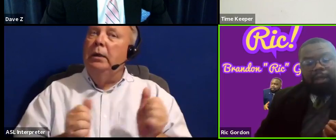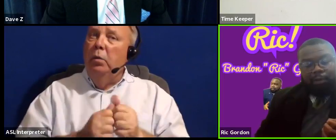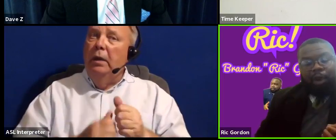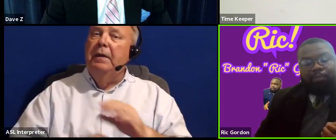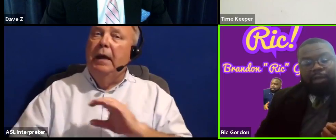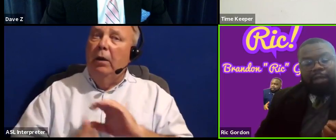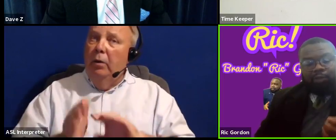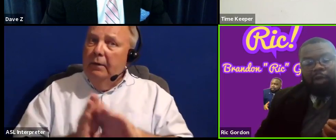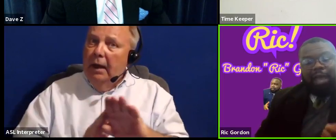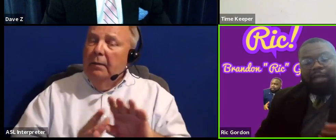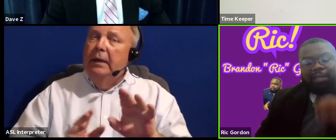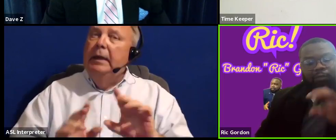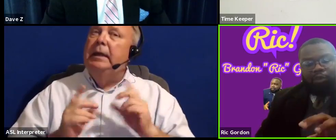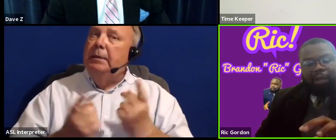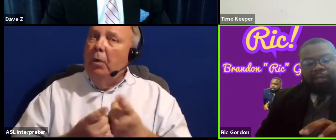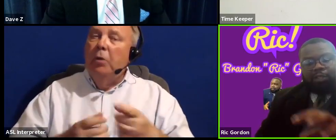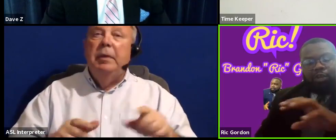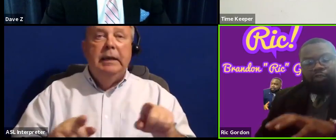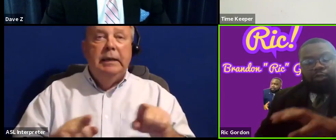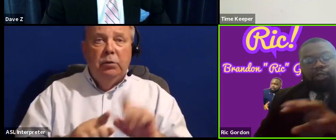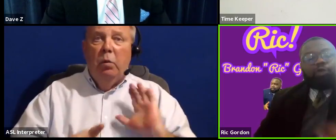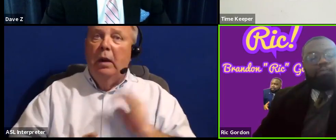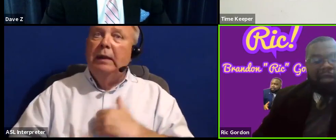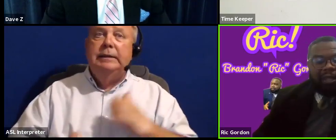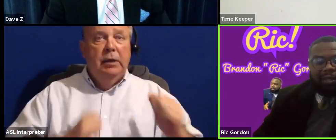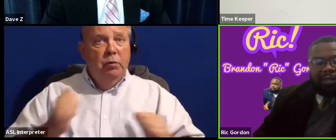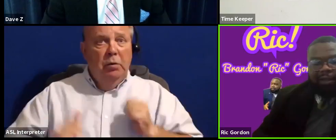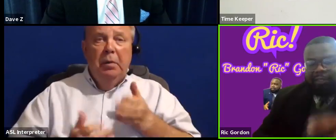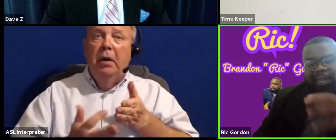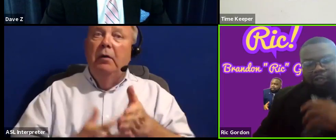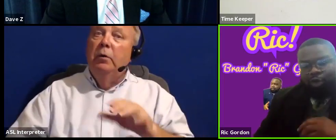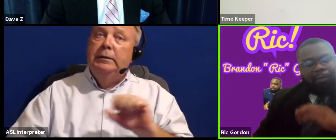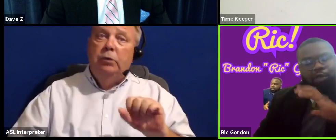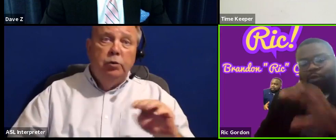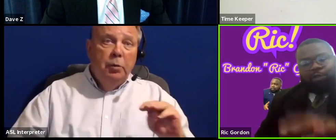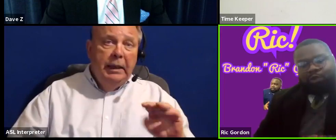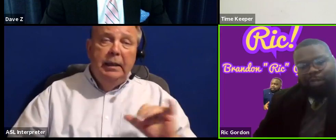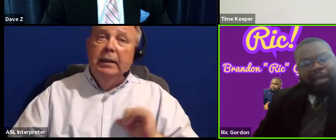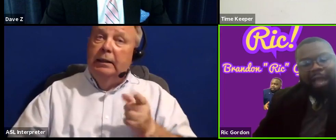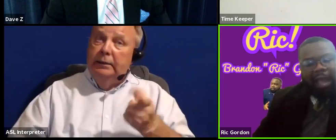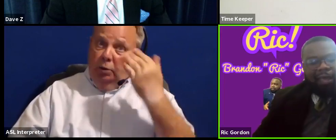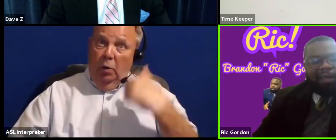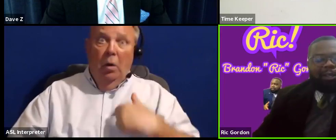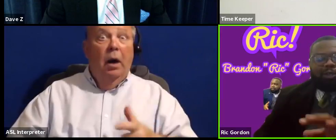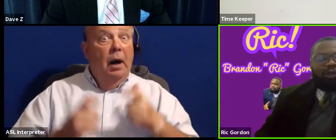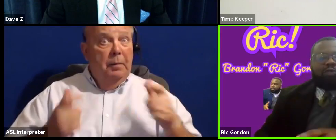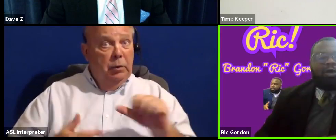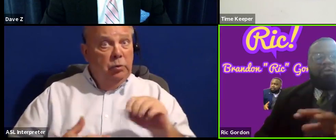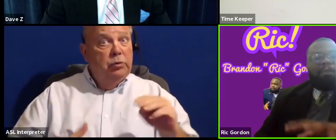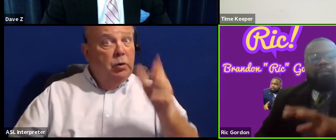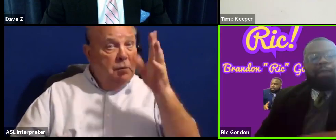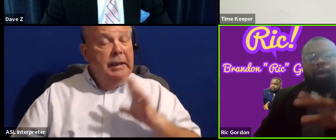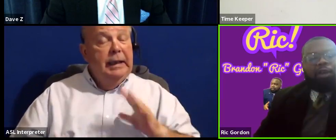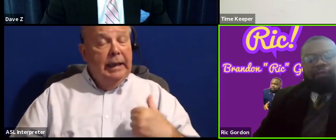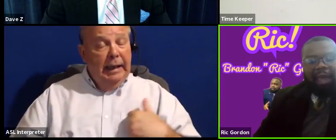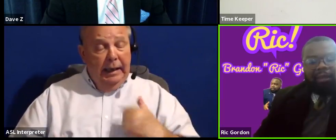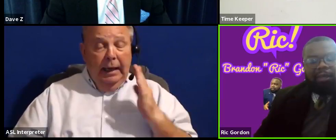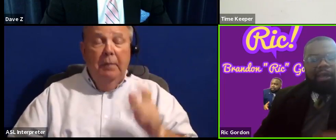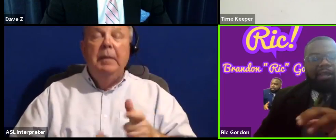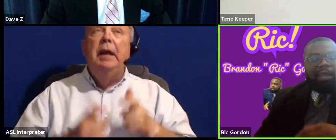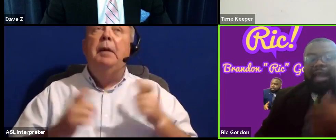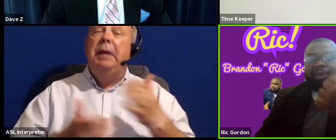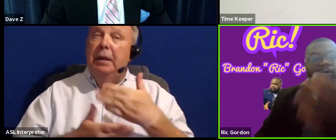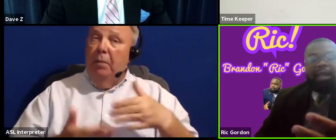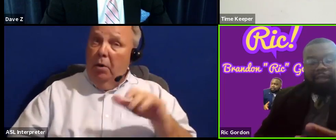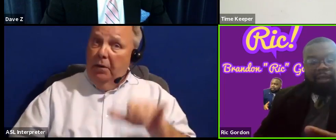department, as well as that robust through social media, because as you know, I'm a huge social media guy. So social media would be a big part of